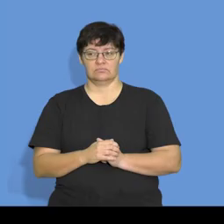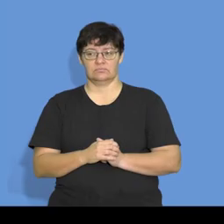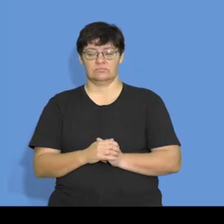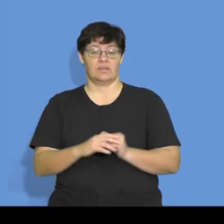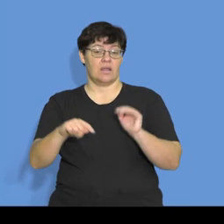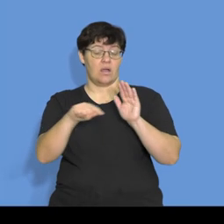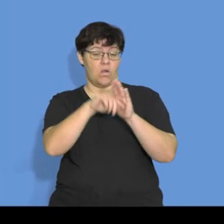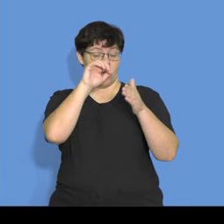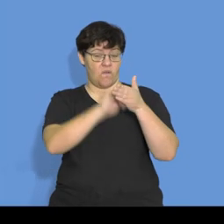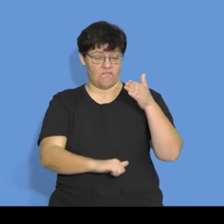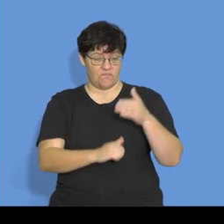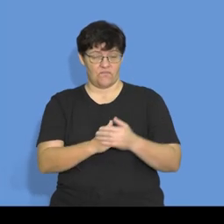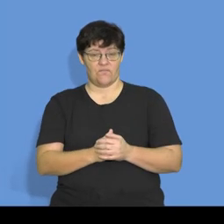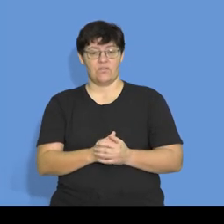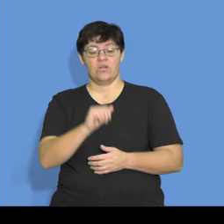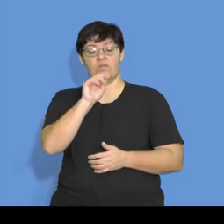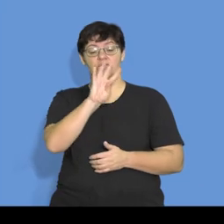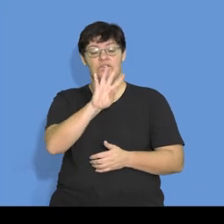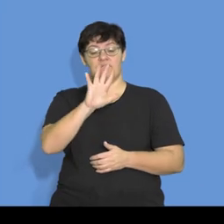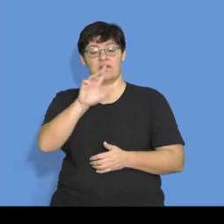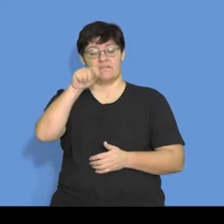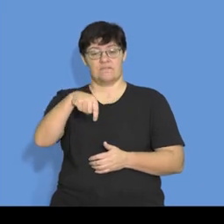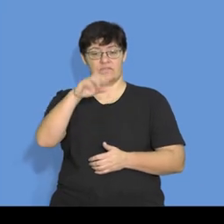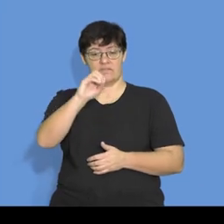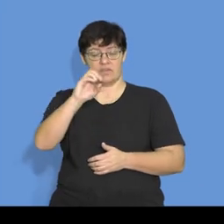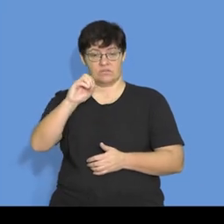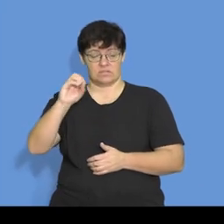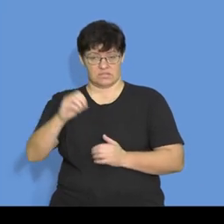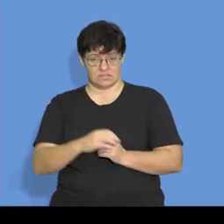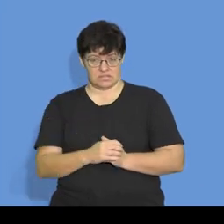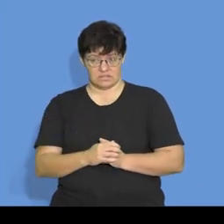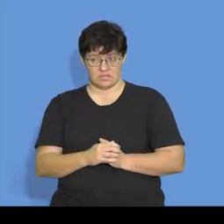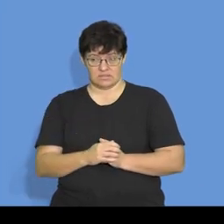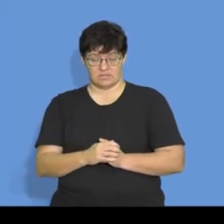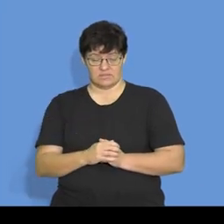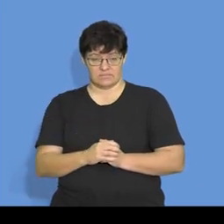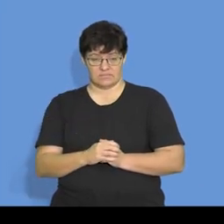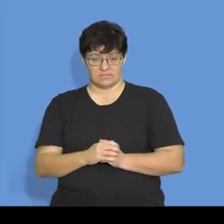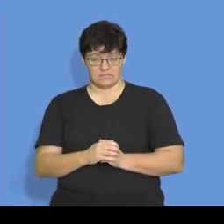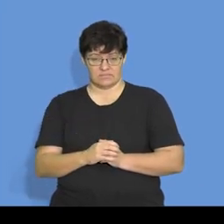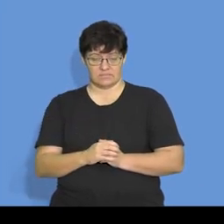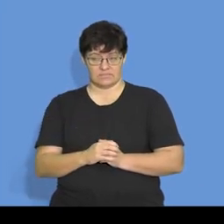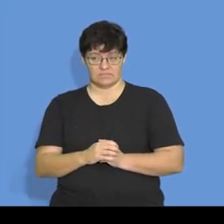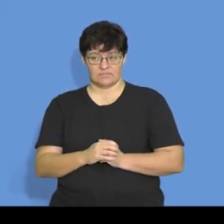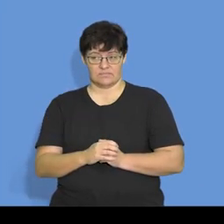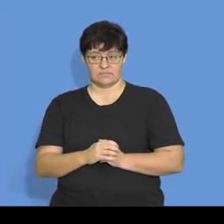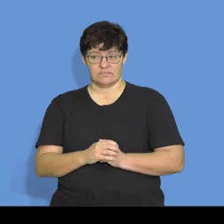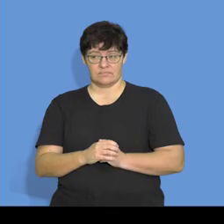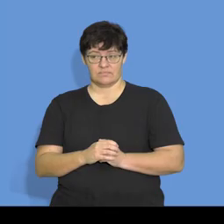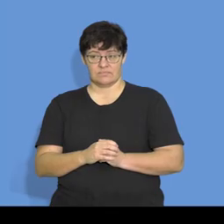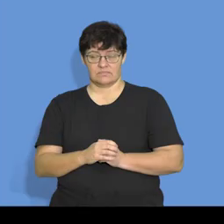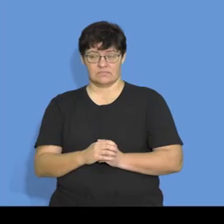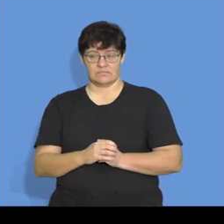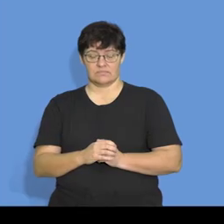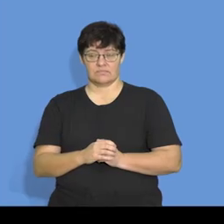minus your $45,000, subtract your $45,000, right? Clearly